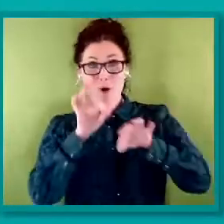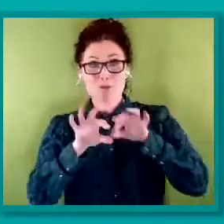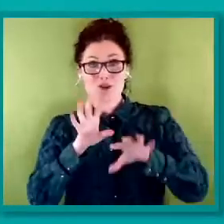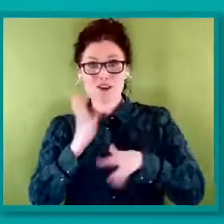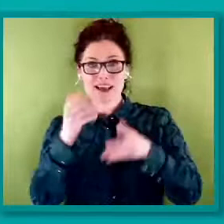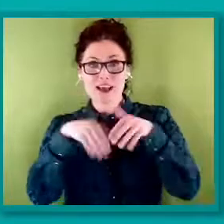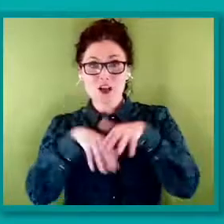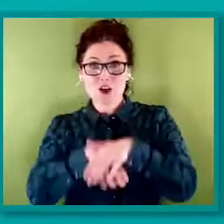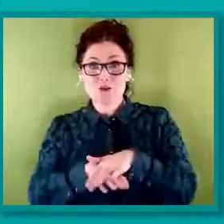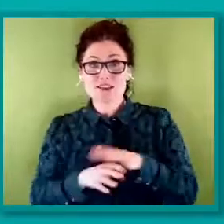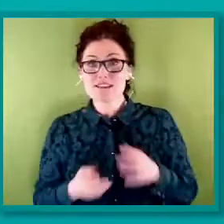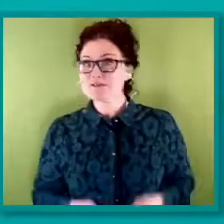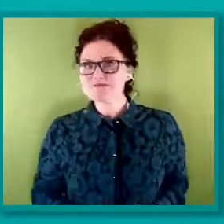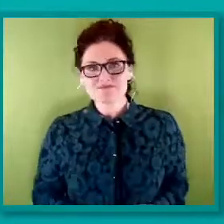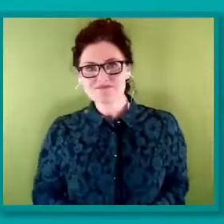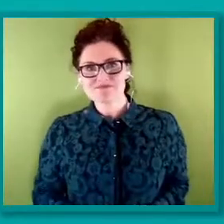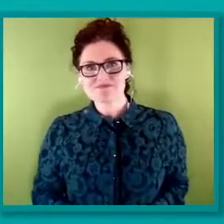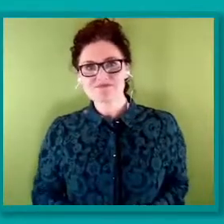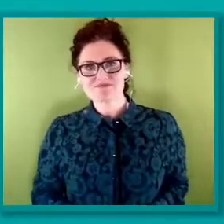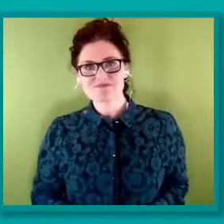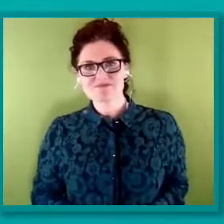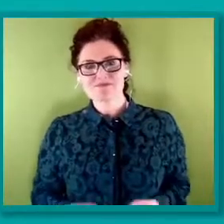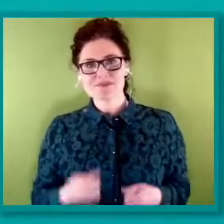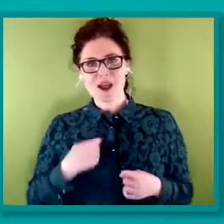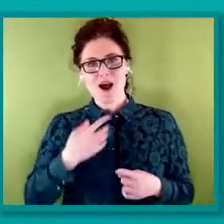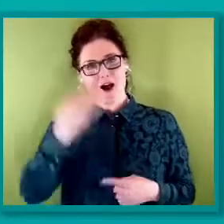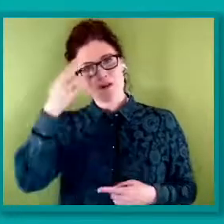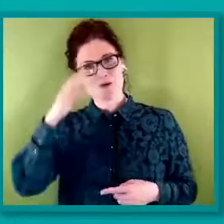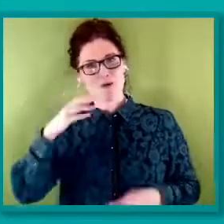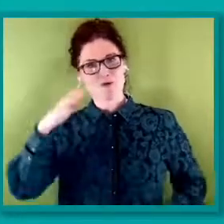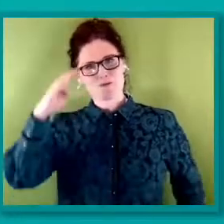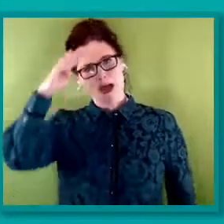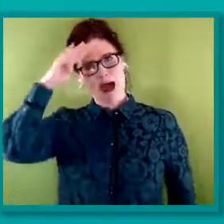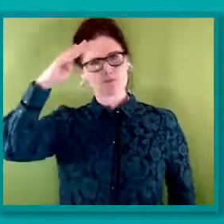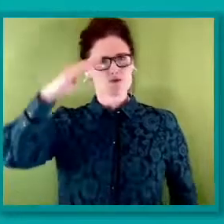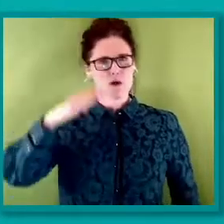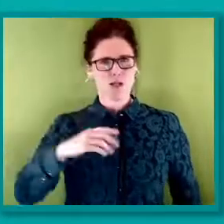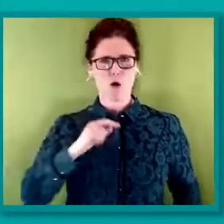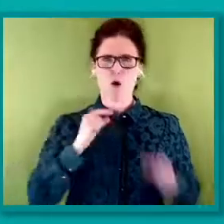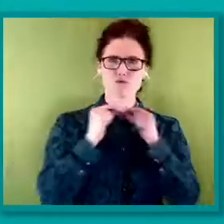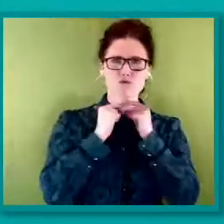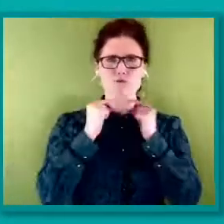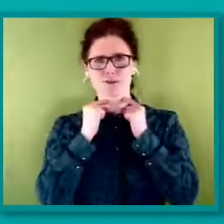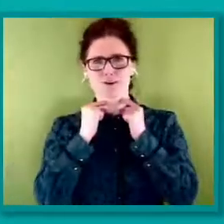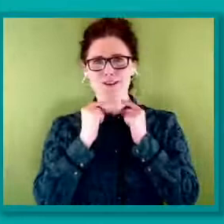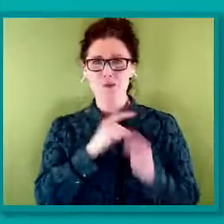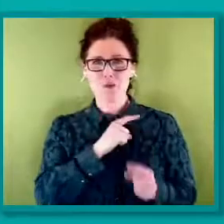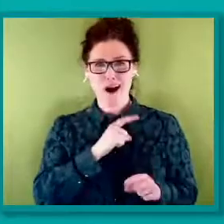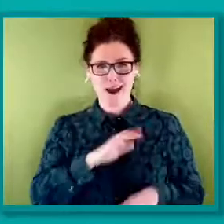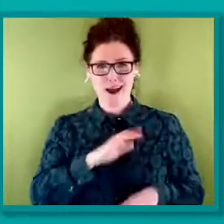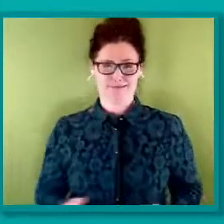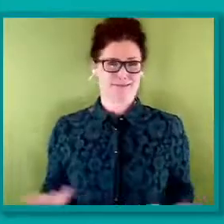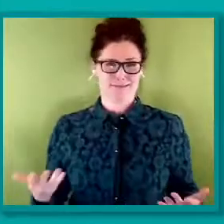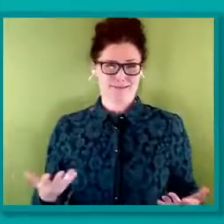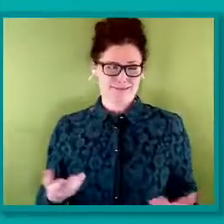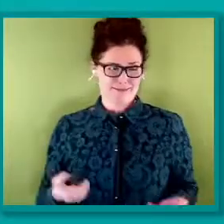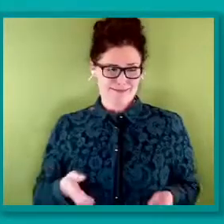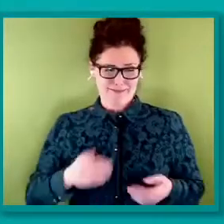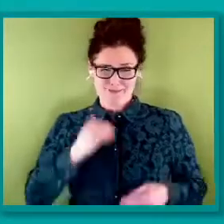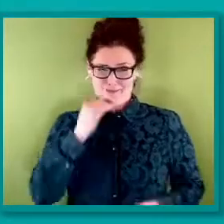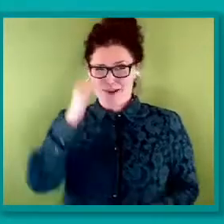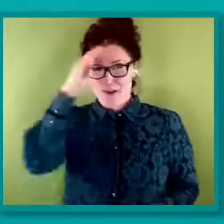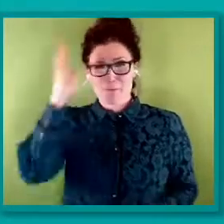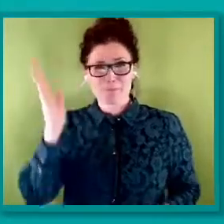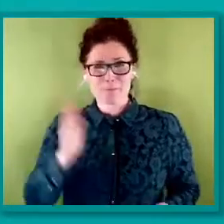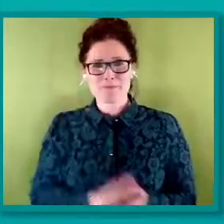resort to putting admiral or reverend because I'm just done with it. Sometimes there's a prefer not to say